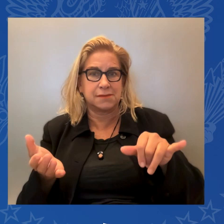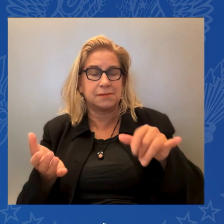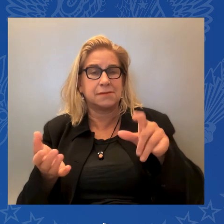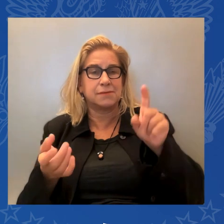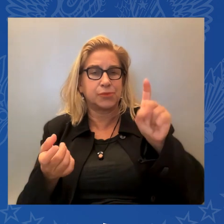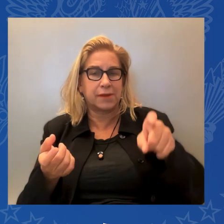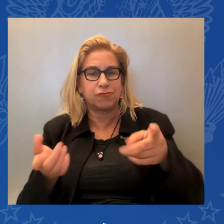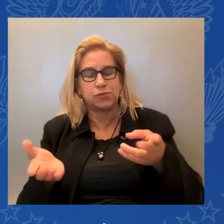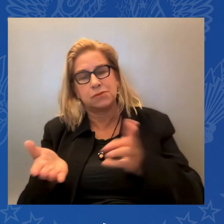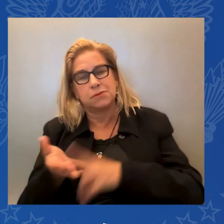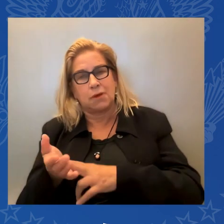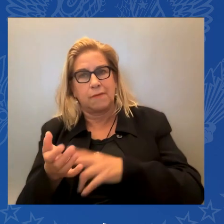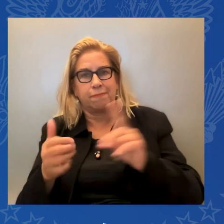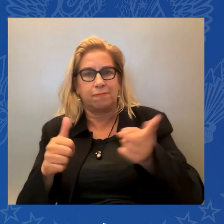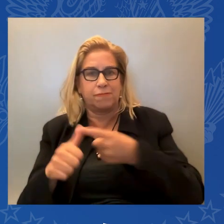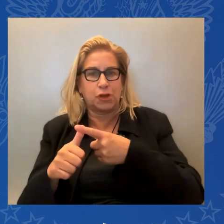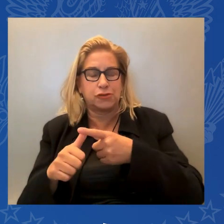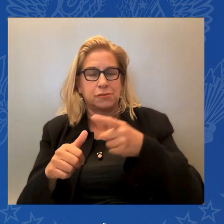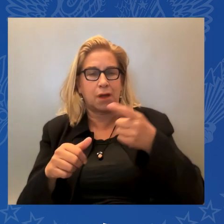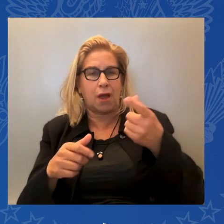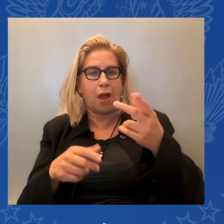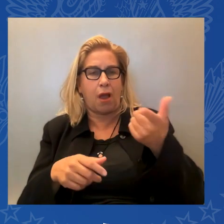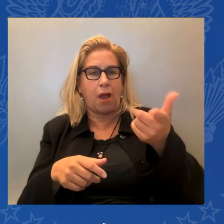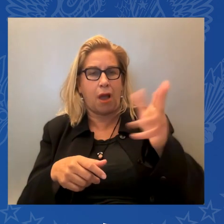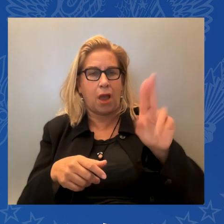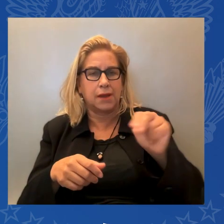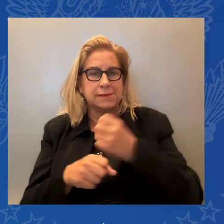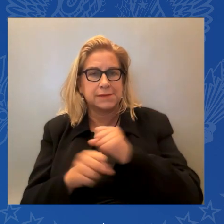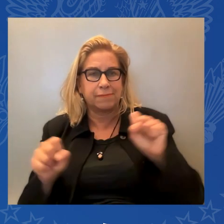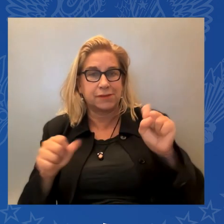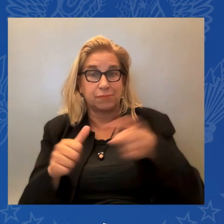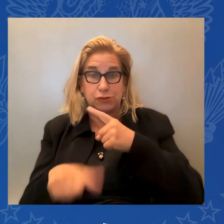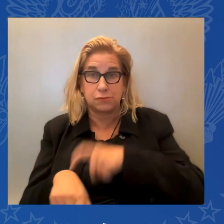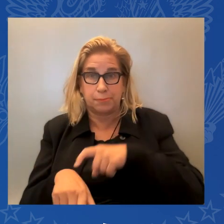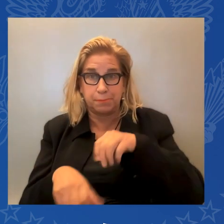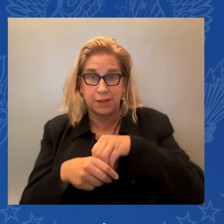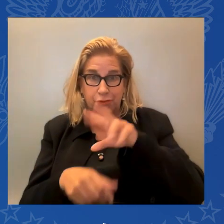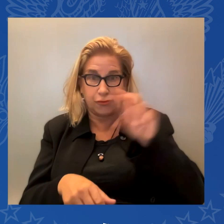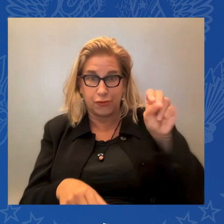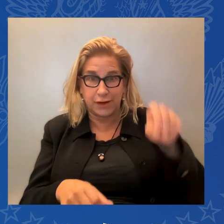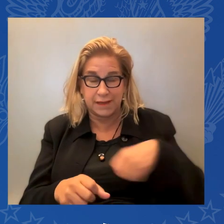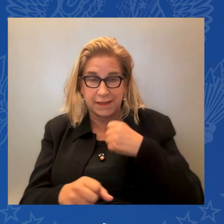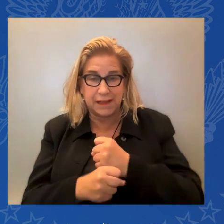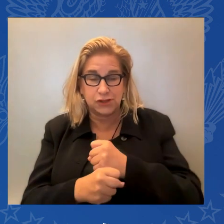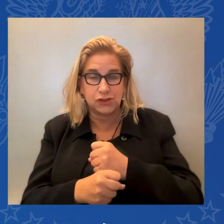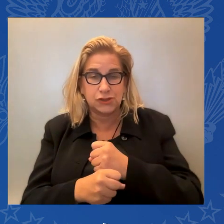I'm coming back. We are going to ban assault weapons again.